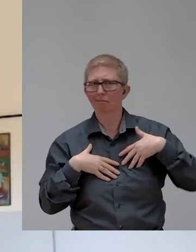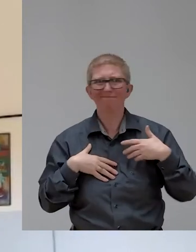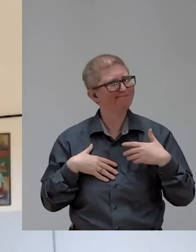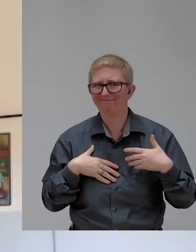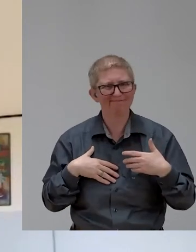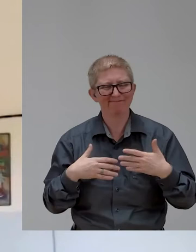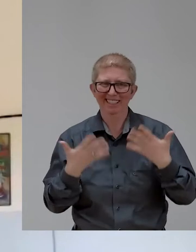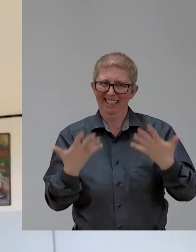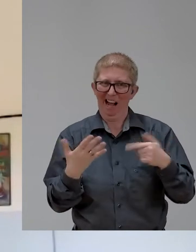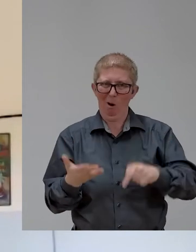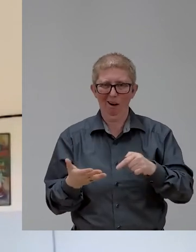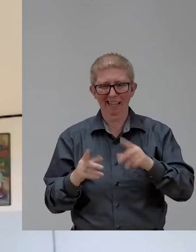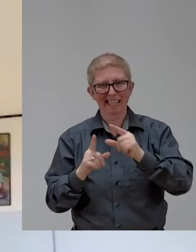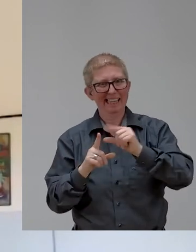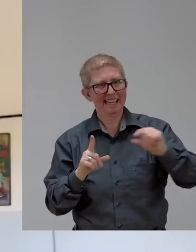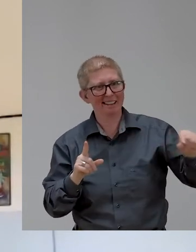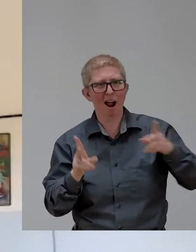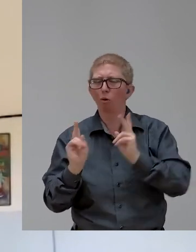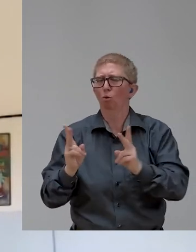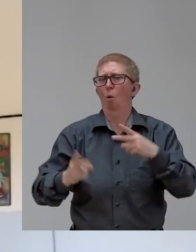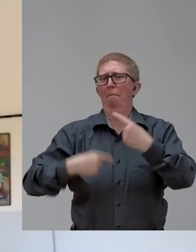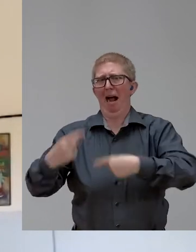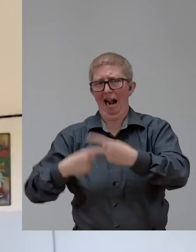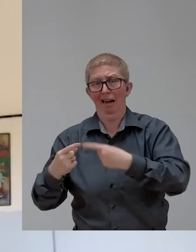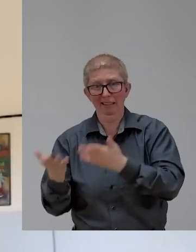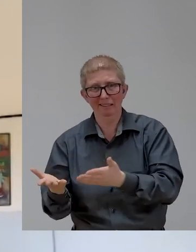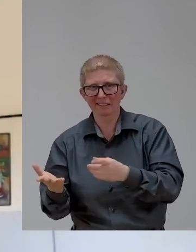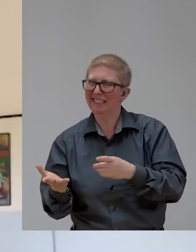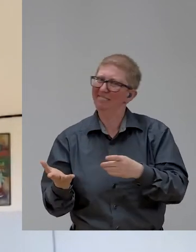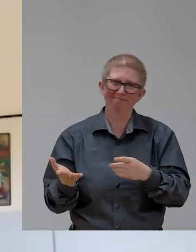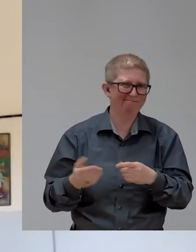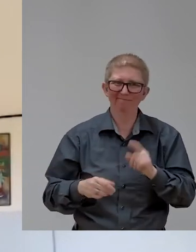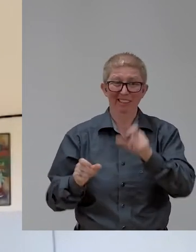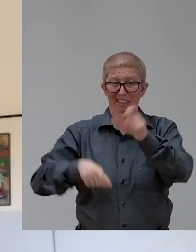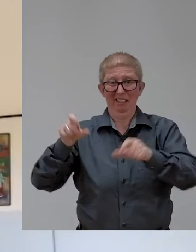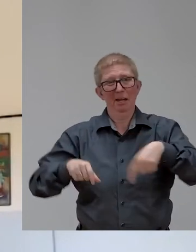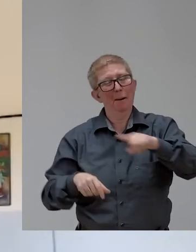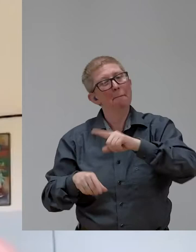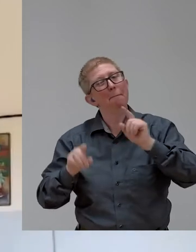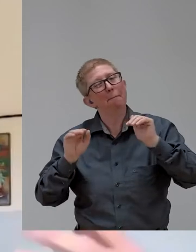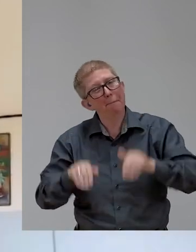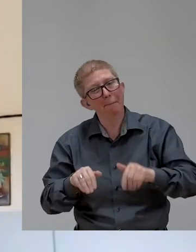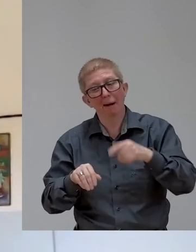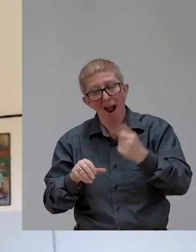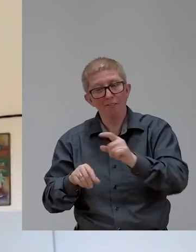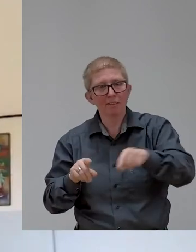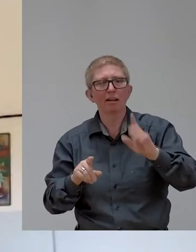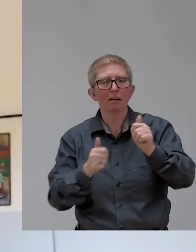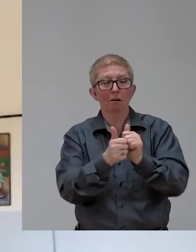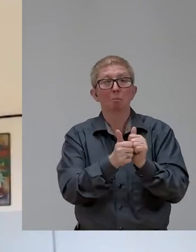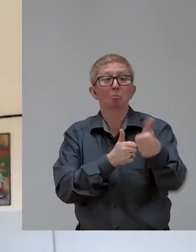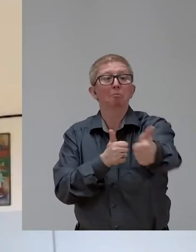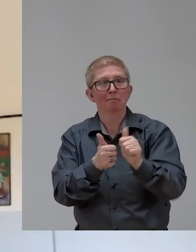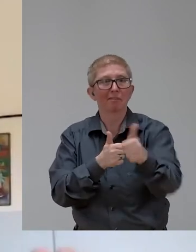we have for people who work in frontline roles is really starting to bubble up. And so I'm jumping on that because